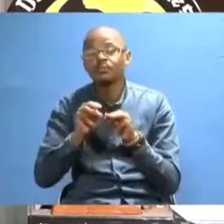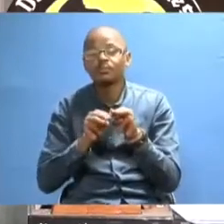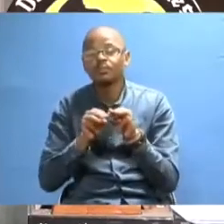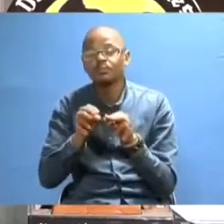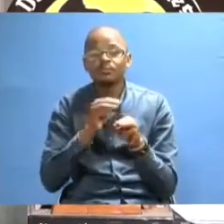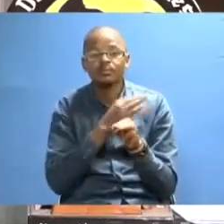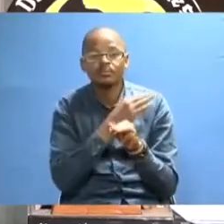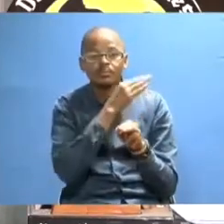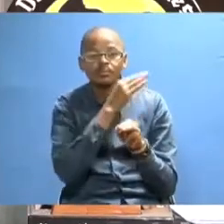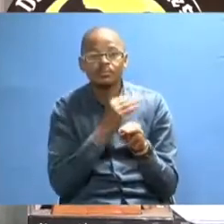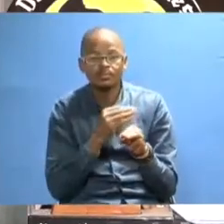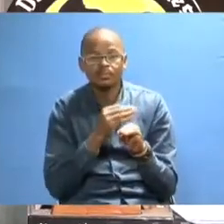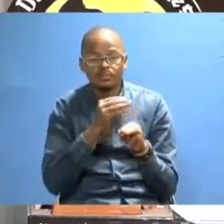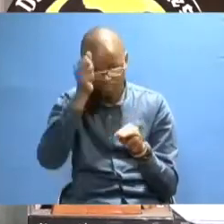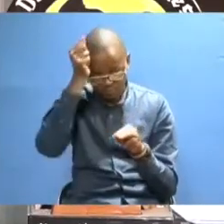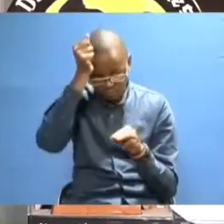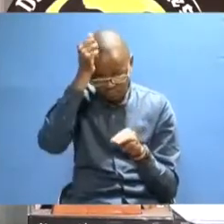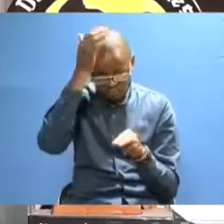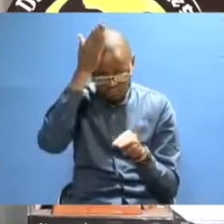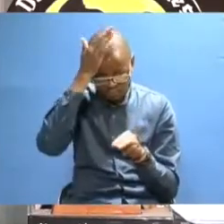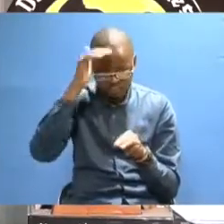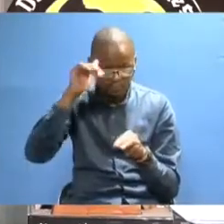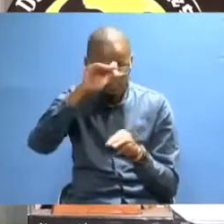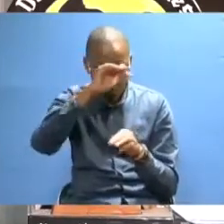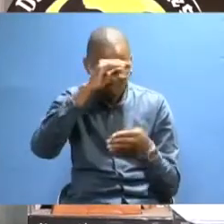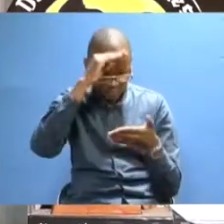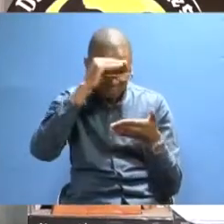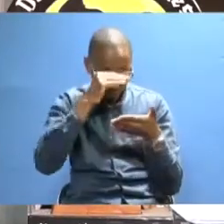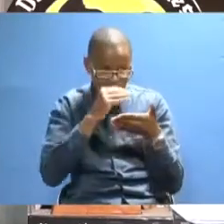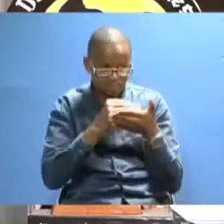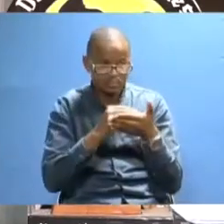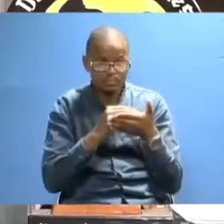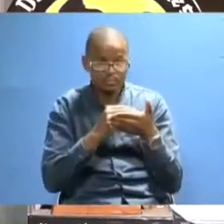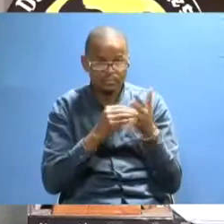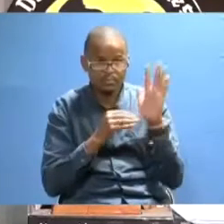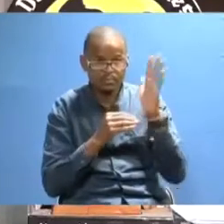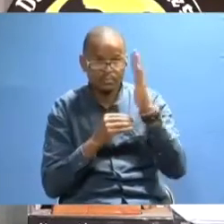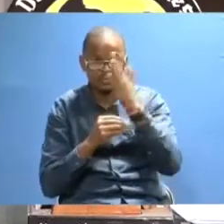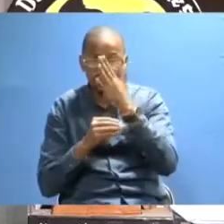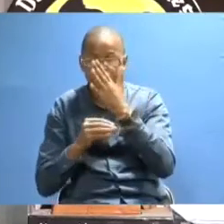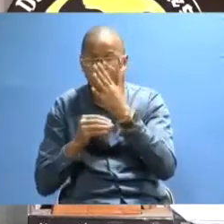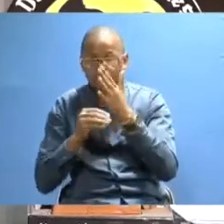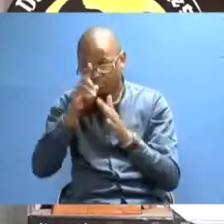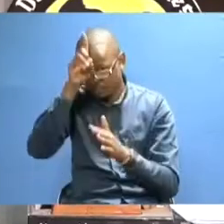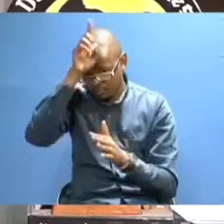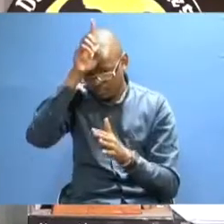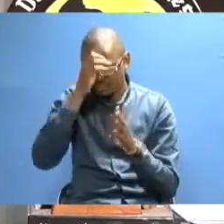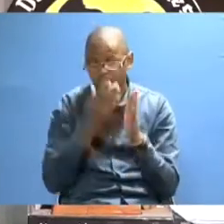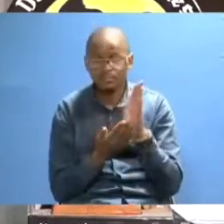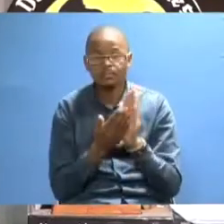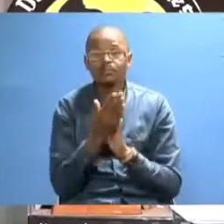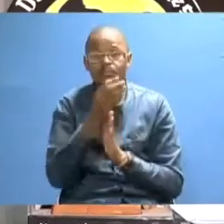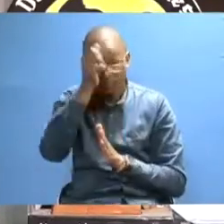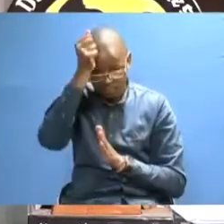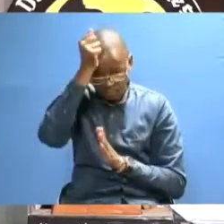Management. And we have Master of Environmental Studies in Acroforestry and Rural Development,